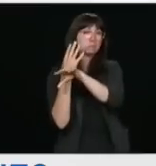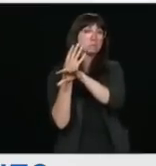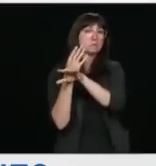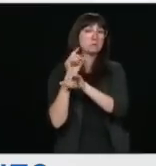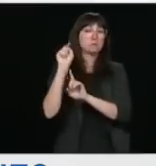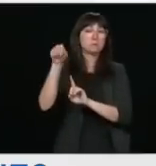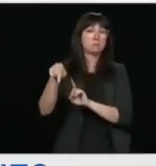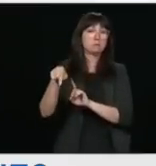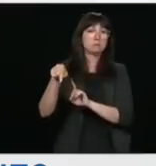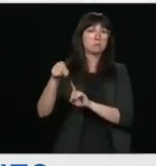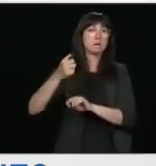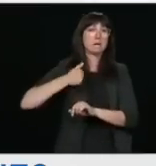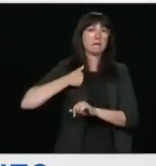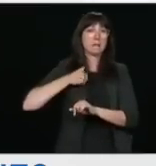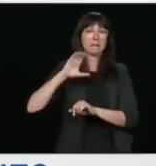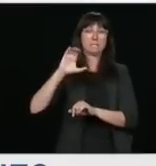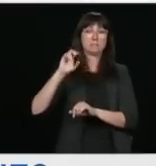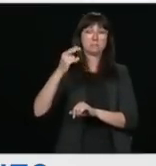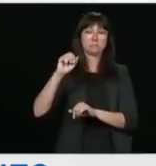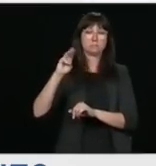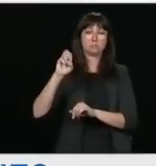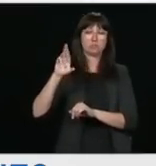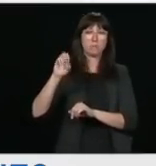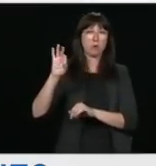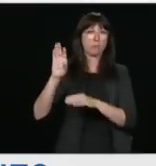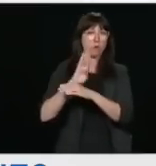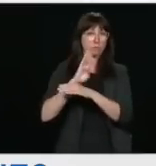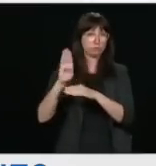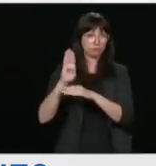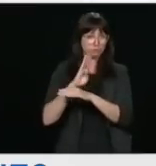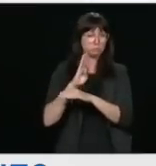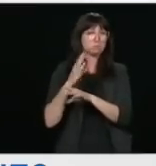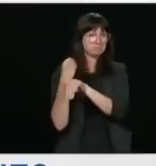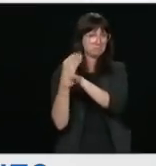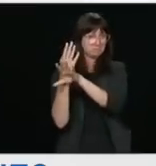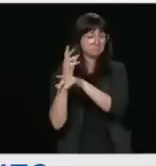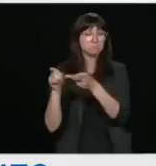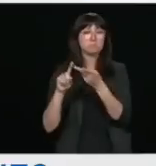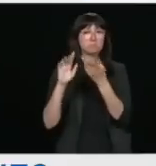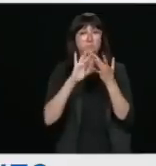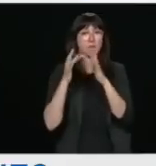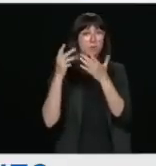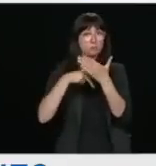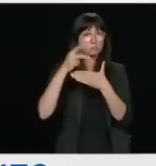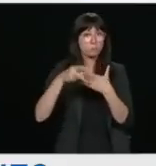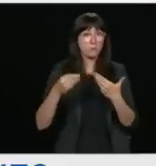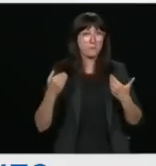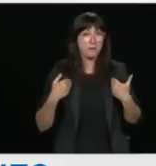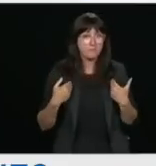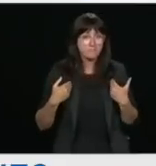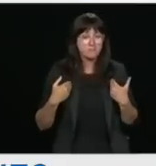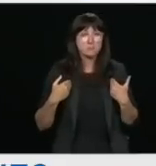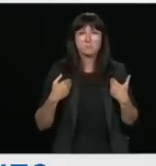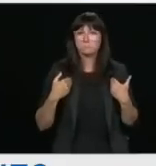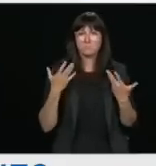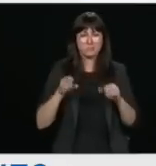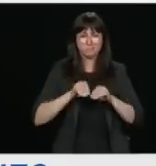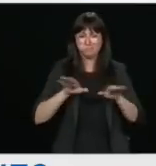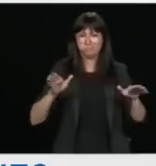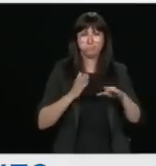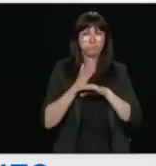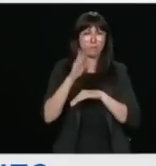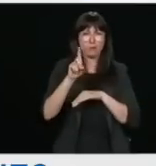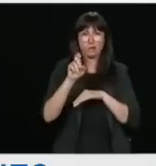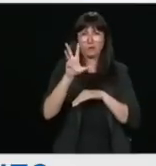Commerce. We have an outreach program that has already reached over 150 companies across Canada